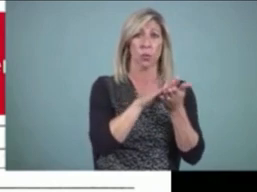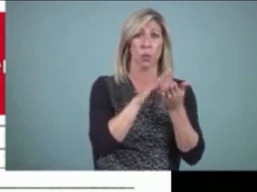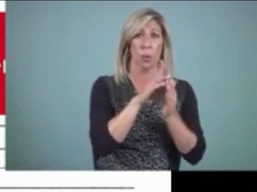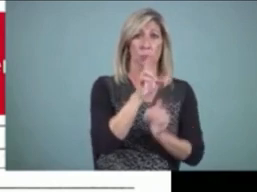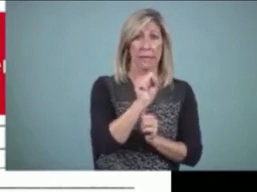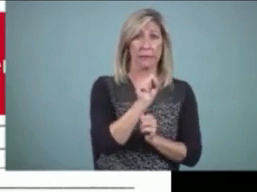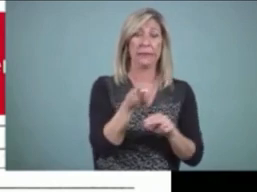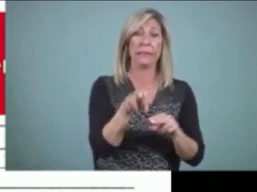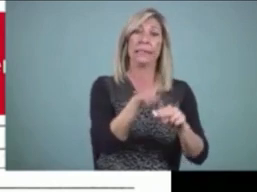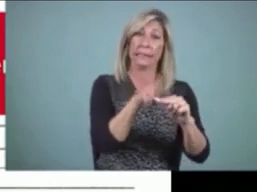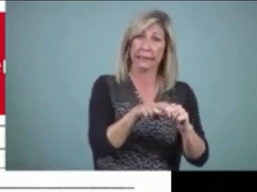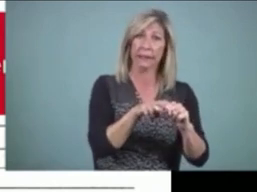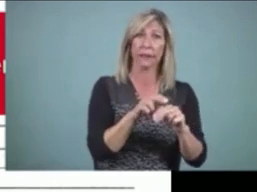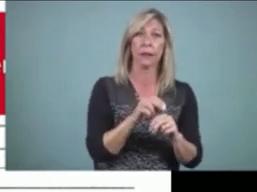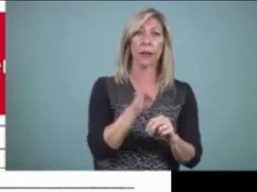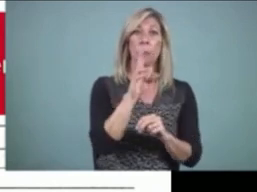stop.